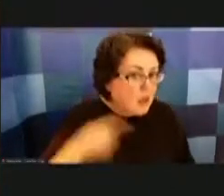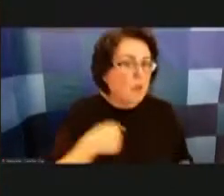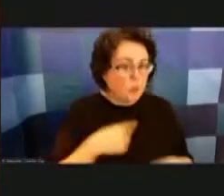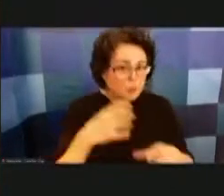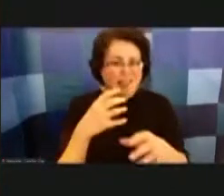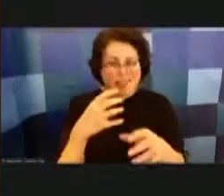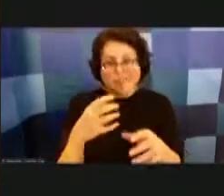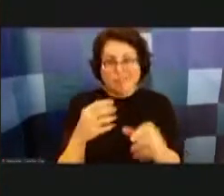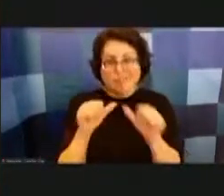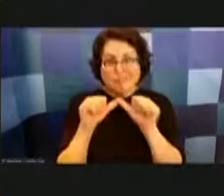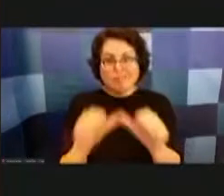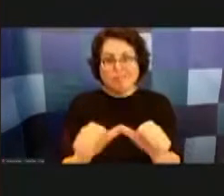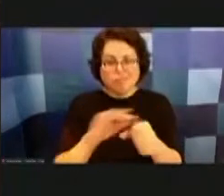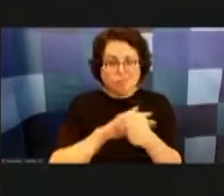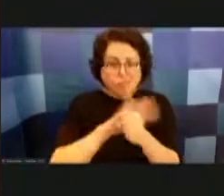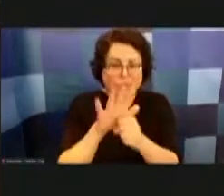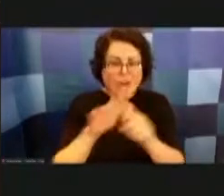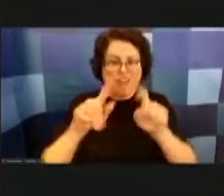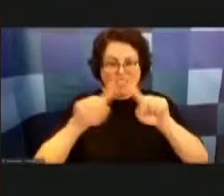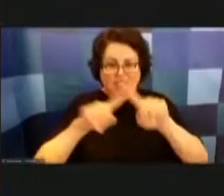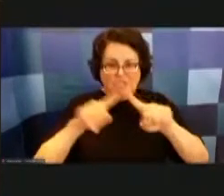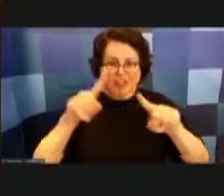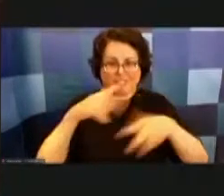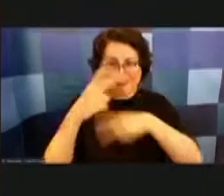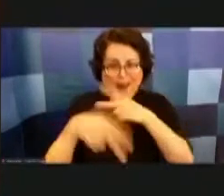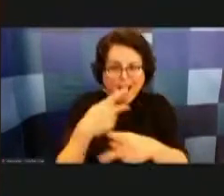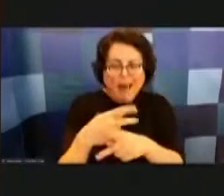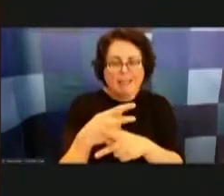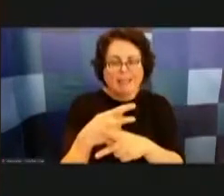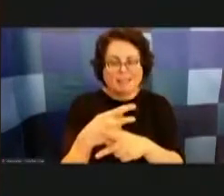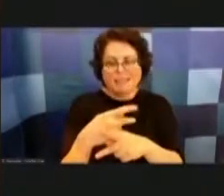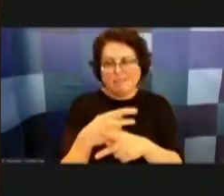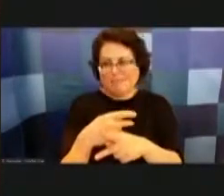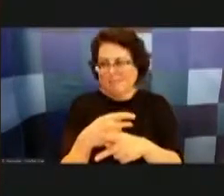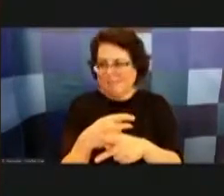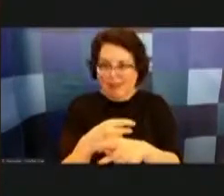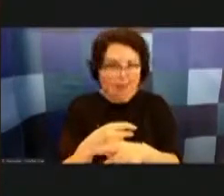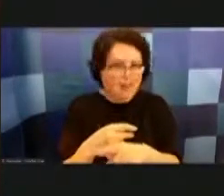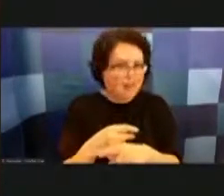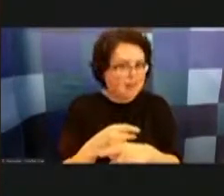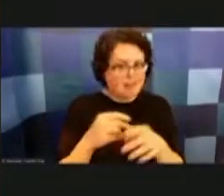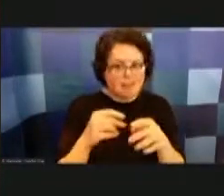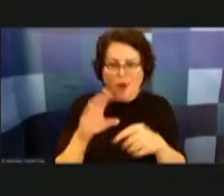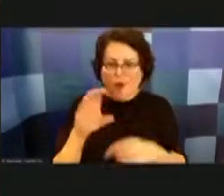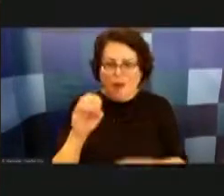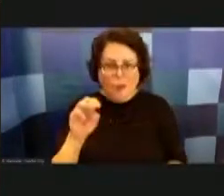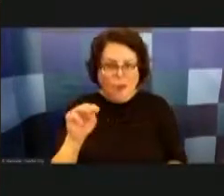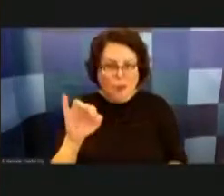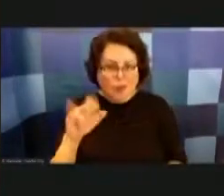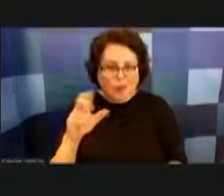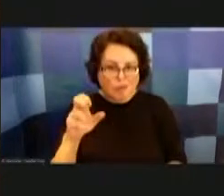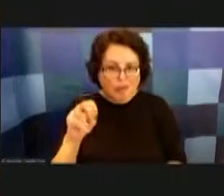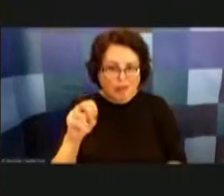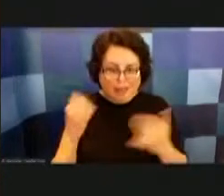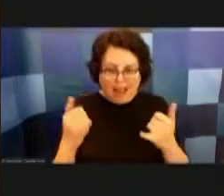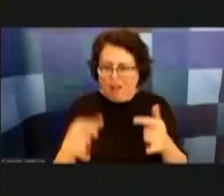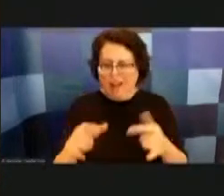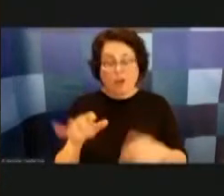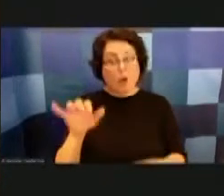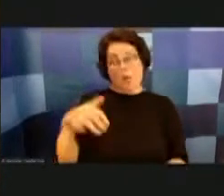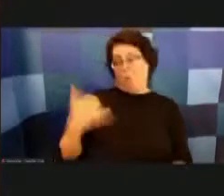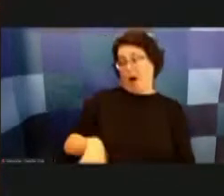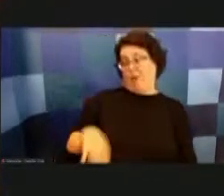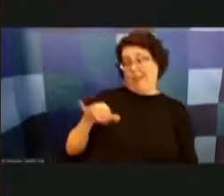hopefully these numbers that we have in there for the projections stand look at that amusement tax 133 percent